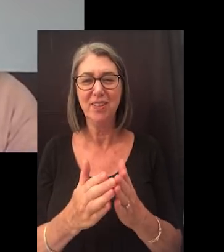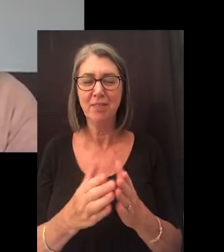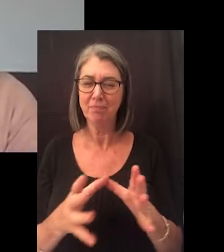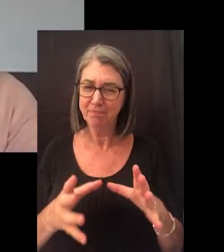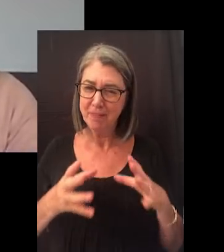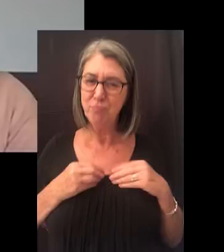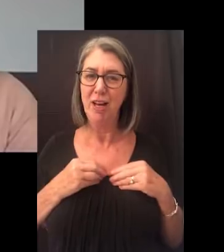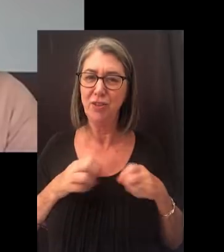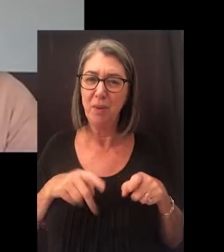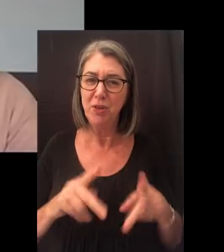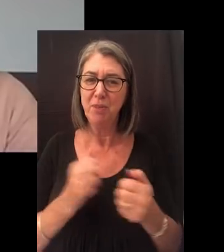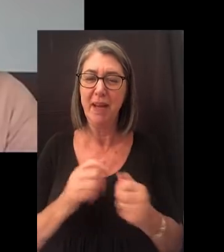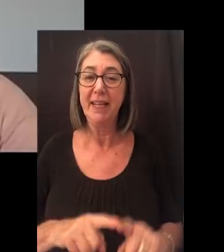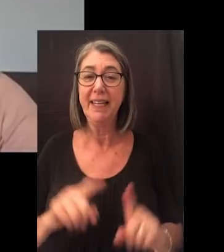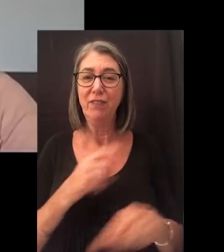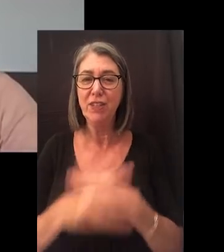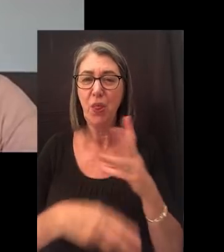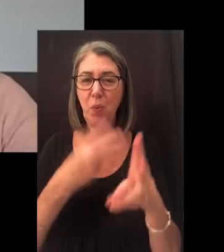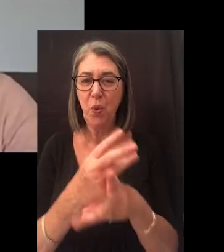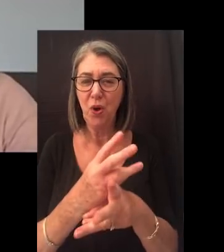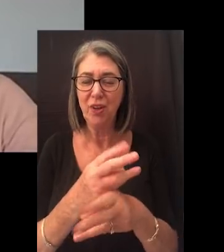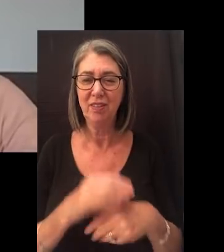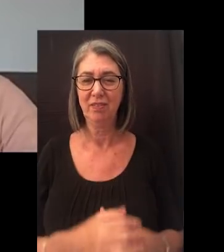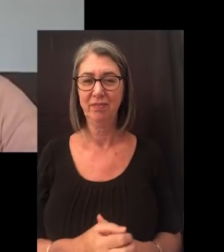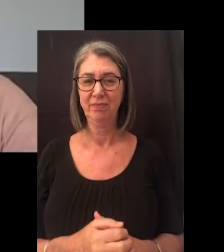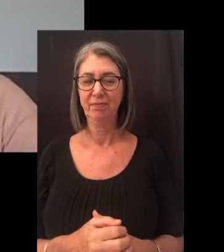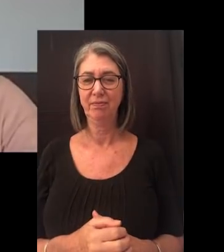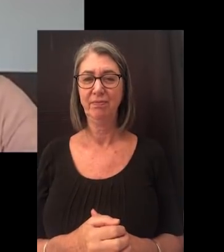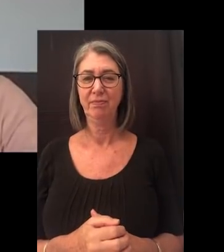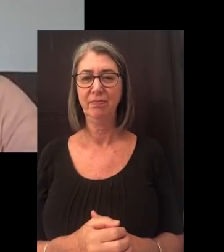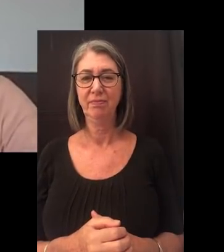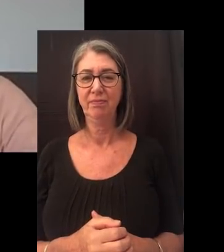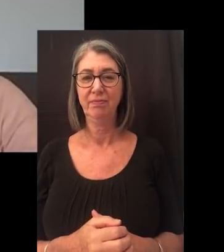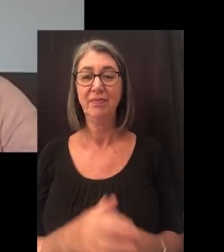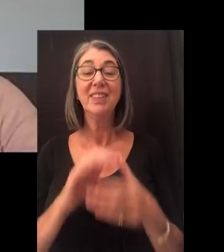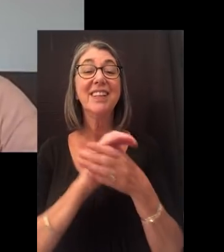Congratulations, graduates. Embrace your opportunity to make a difference in the world.